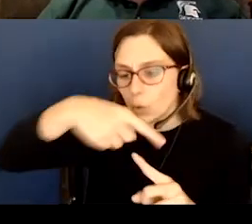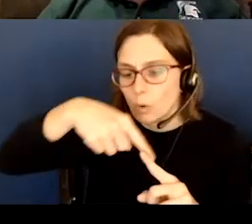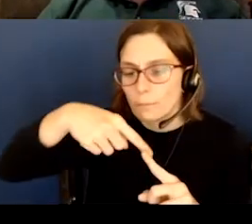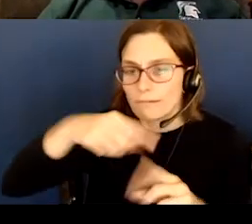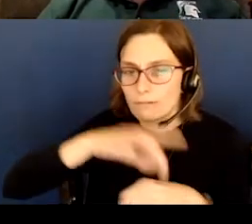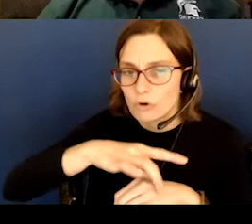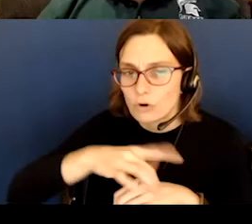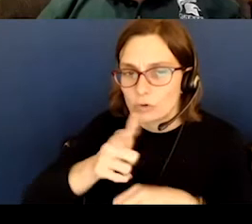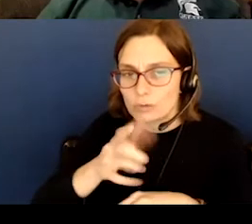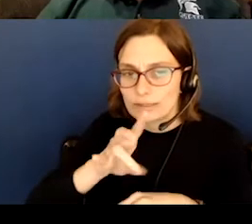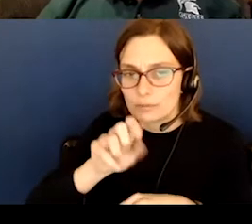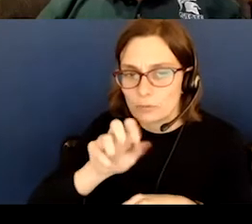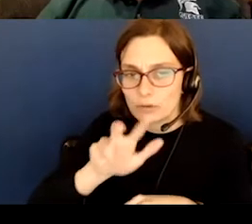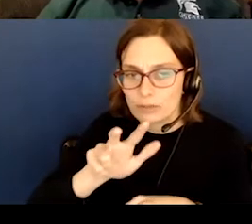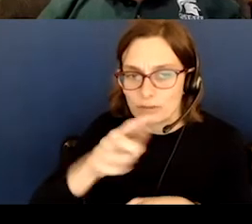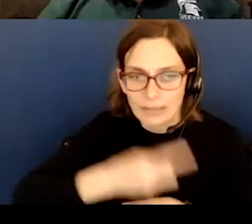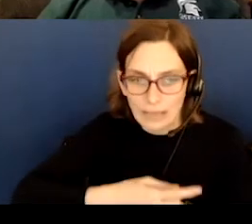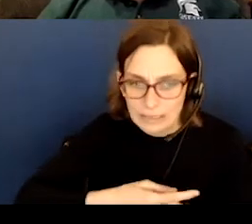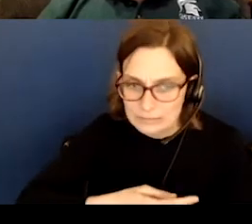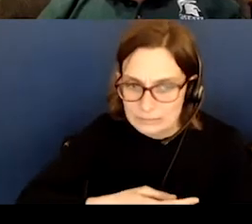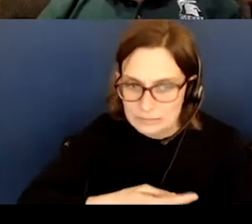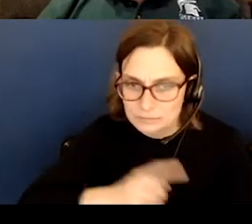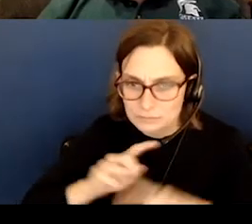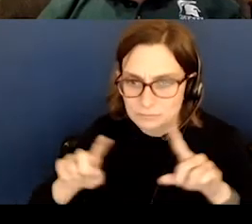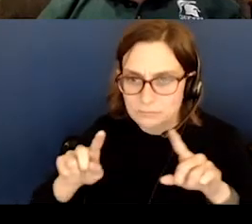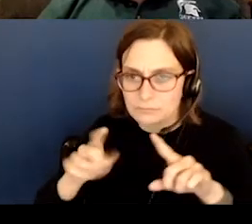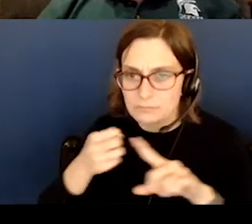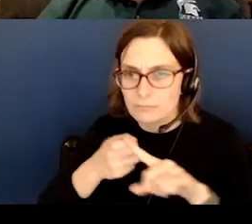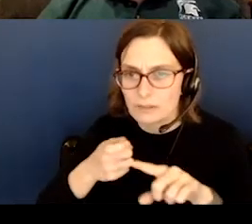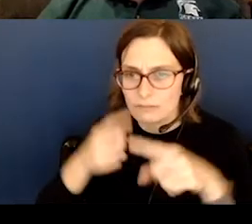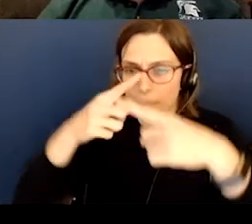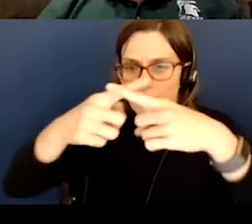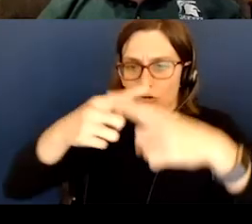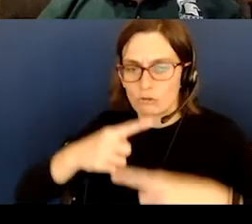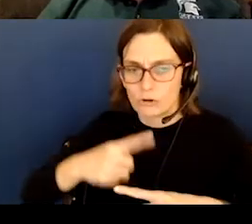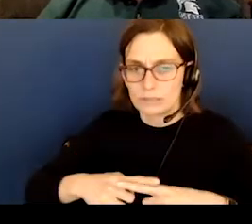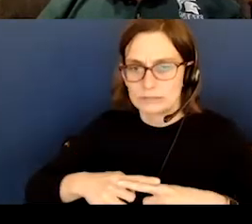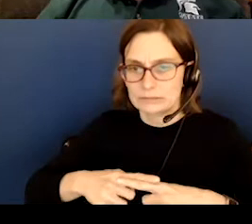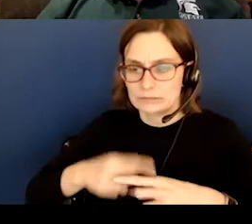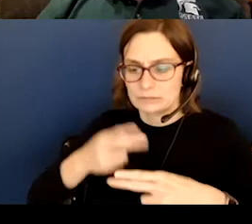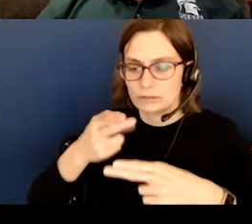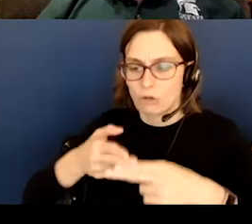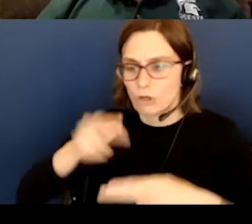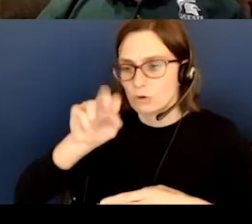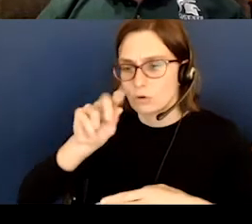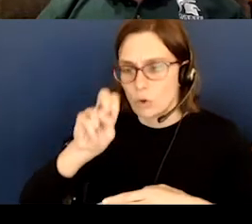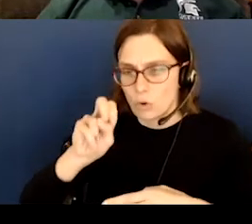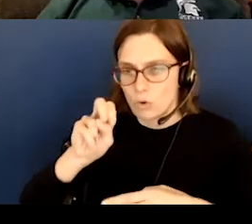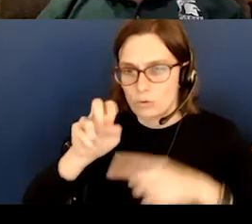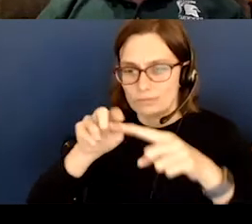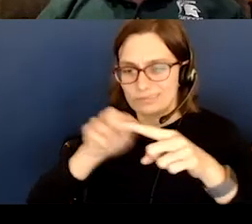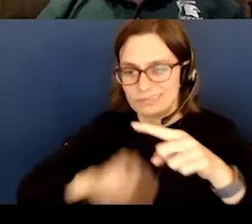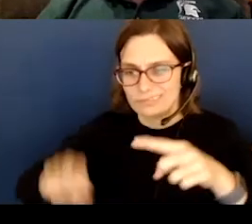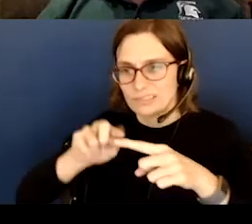.3 days from this crossing, which is called a node to the next node is 27